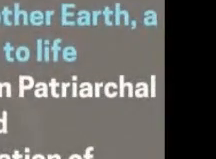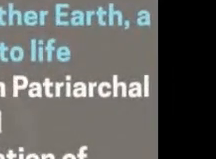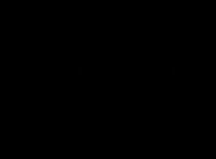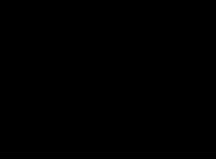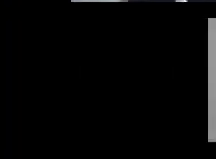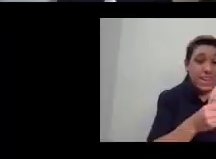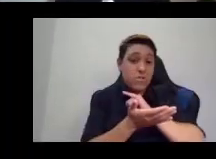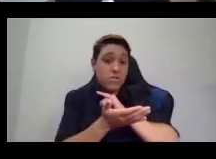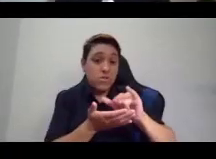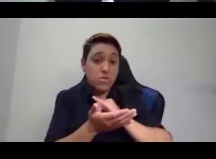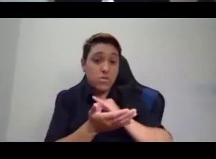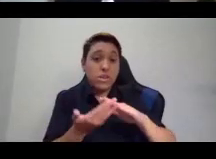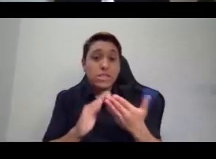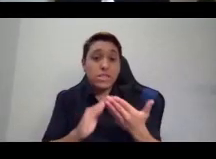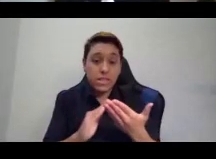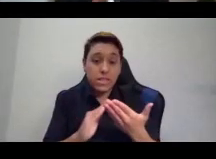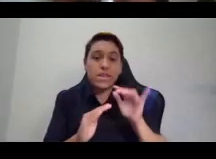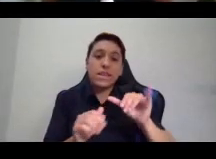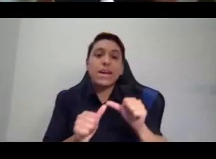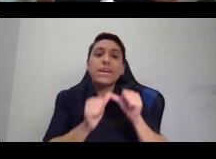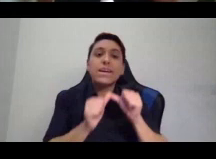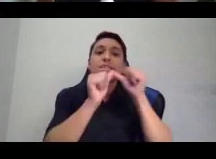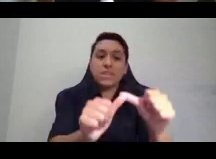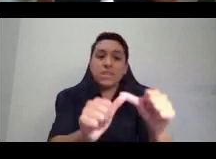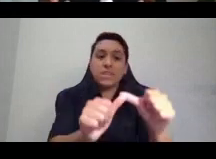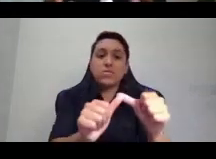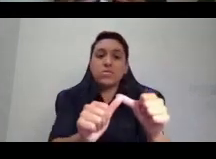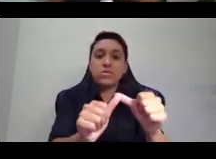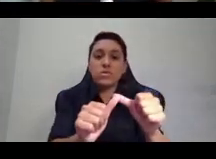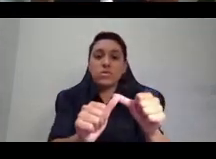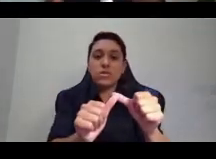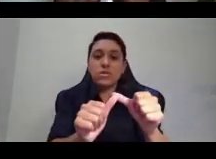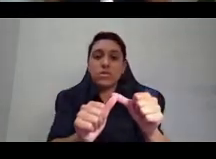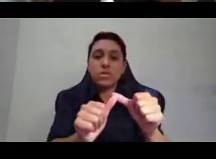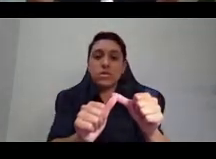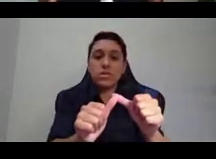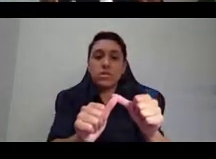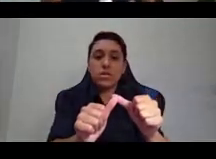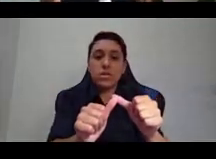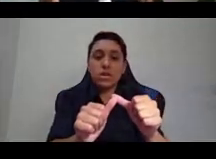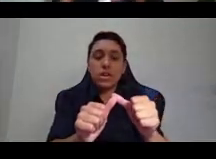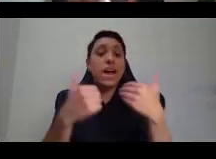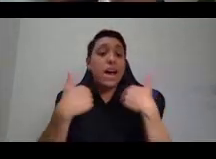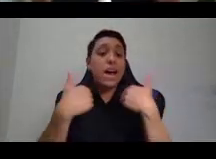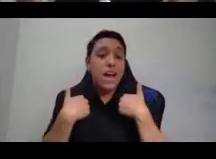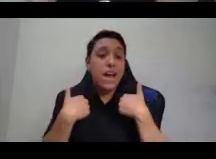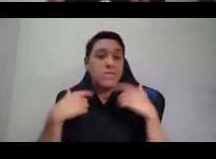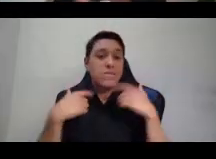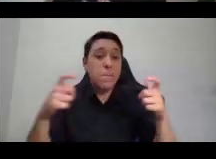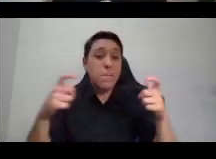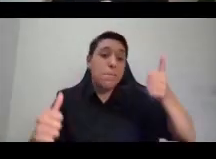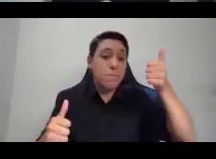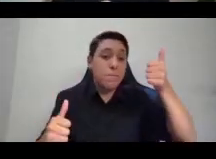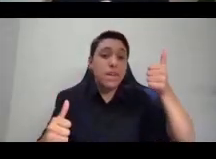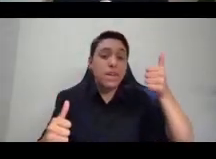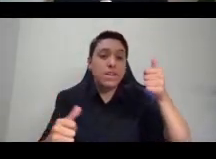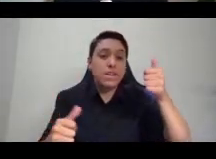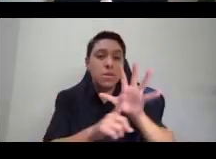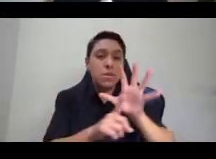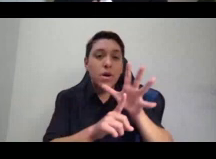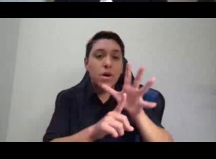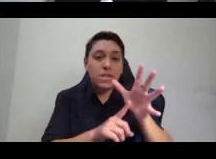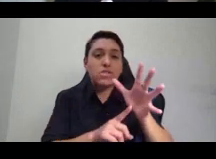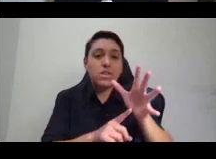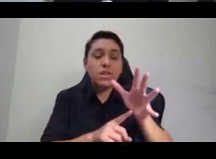continues to hold of the largest populations and communities of indigenous